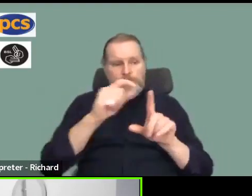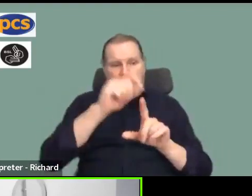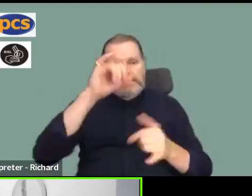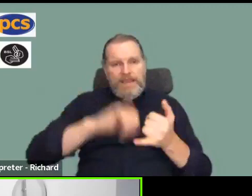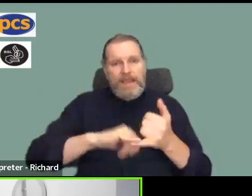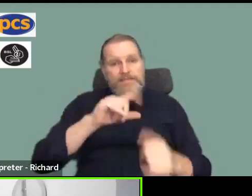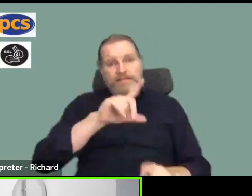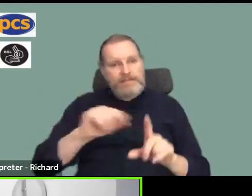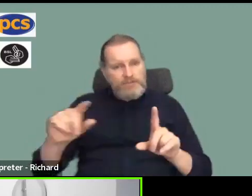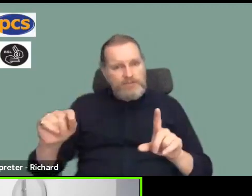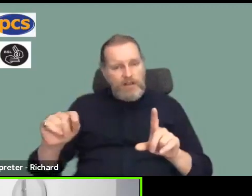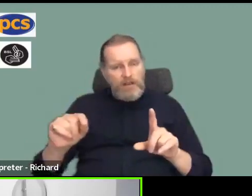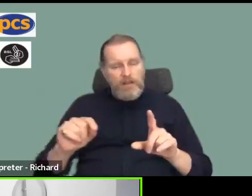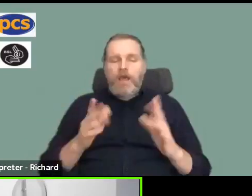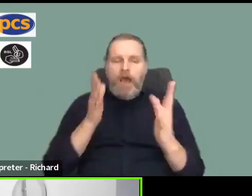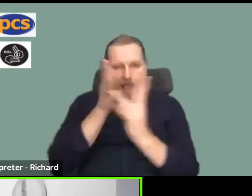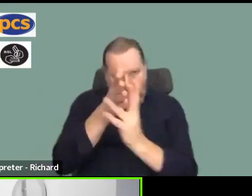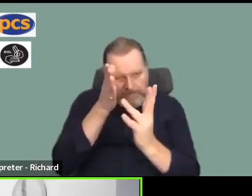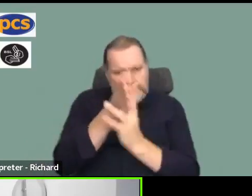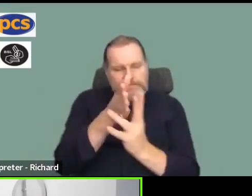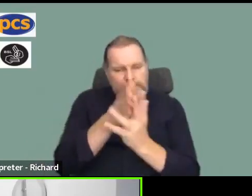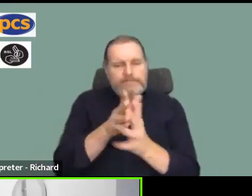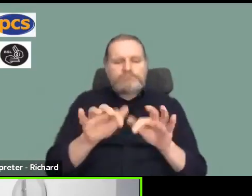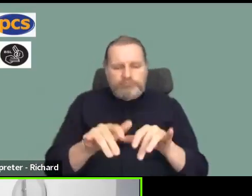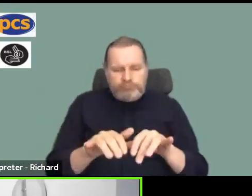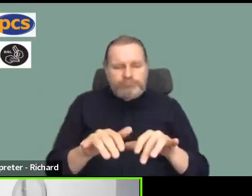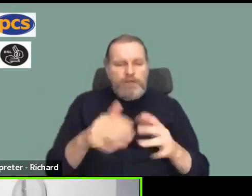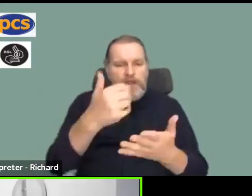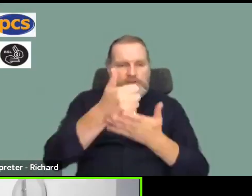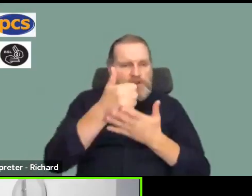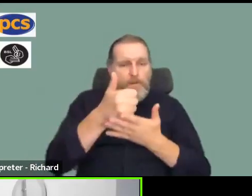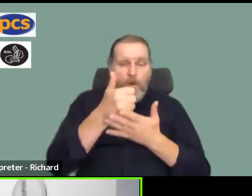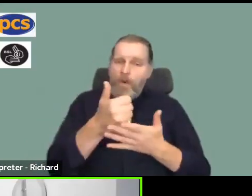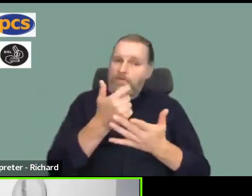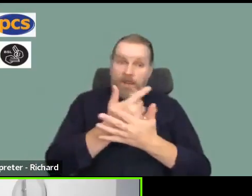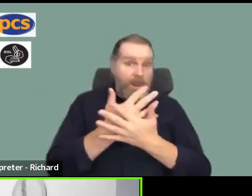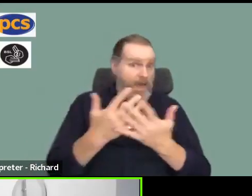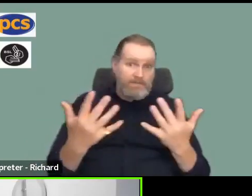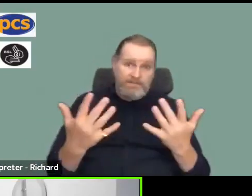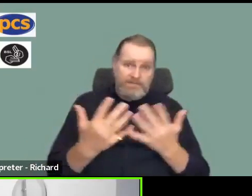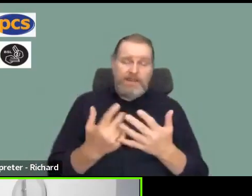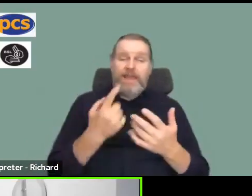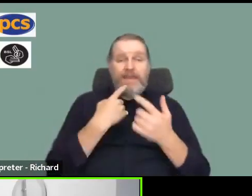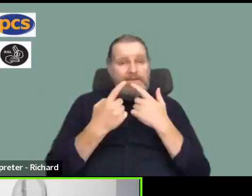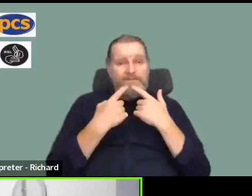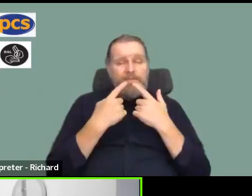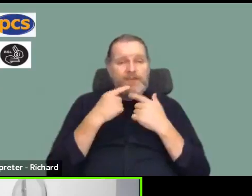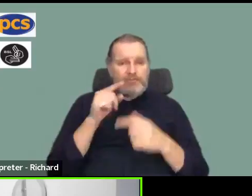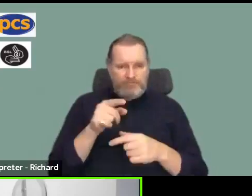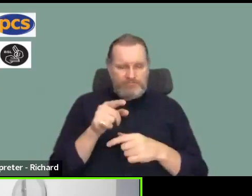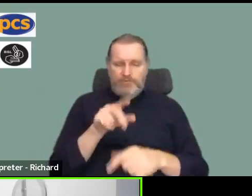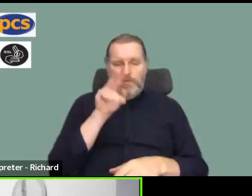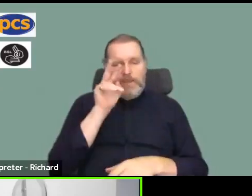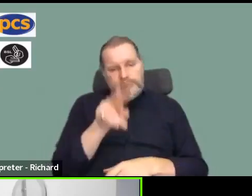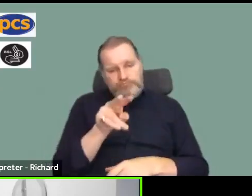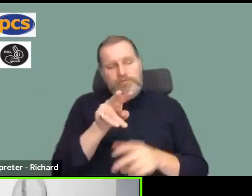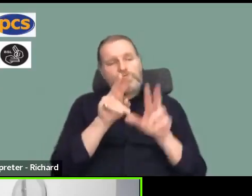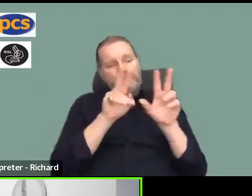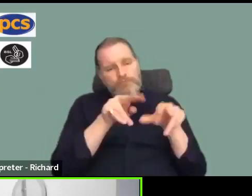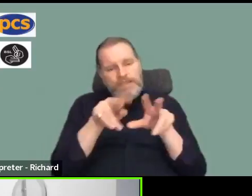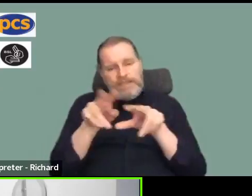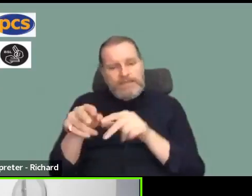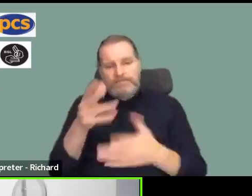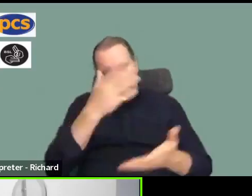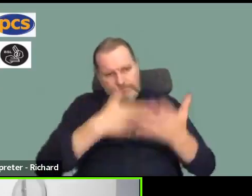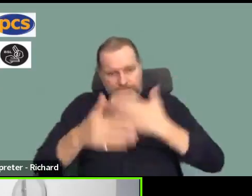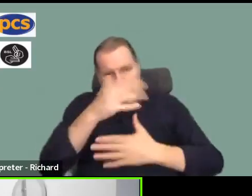access PCS digital there's lots and lots of support and information on the website available about exactly how you do that but just go on